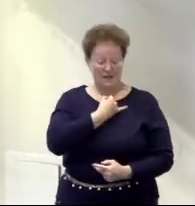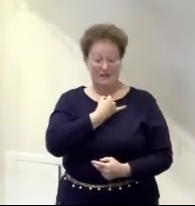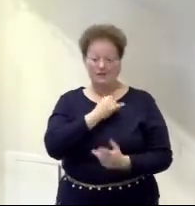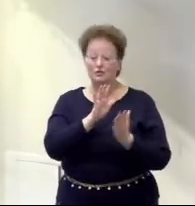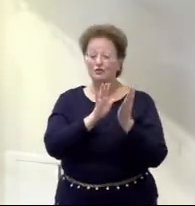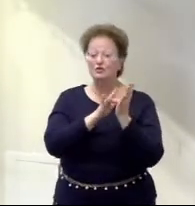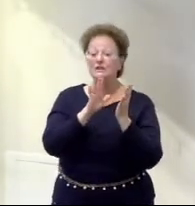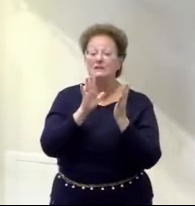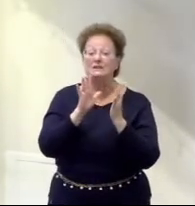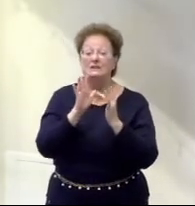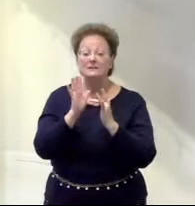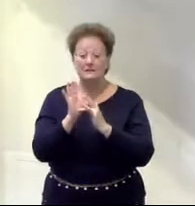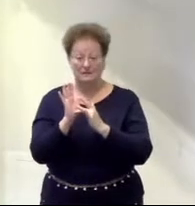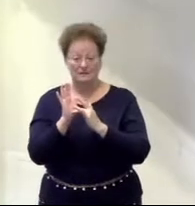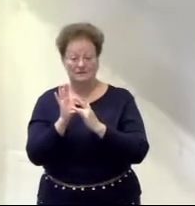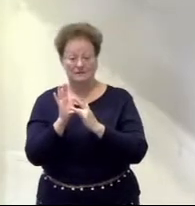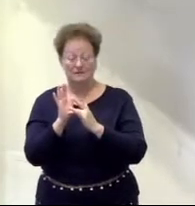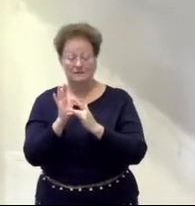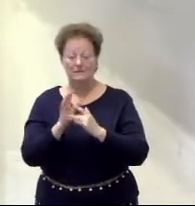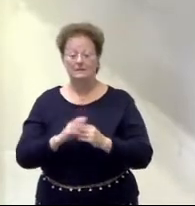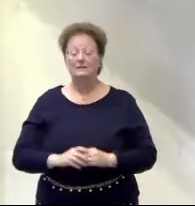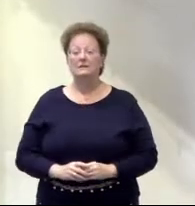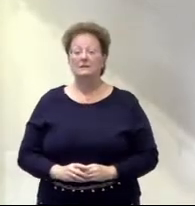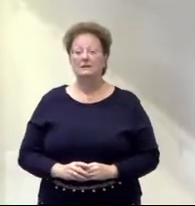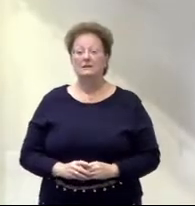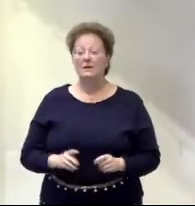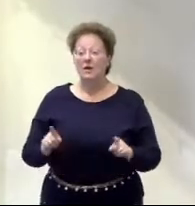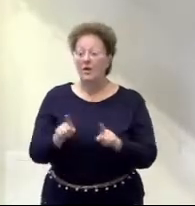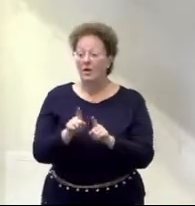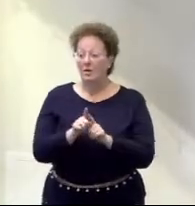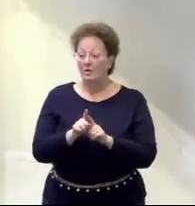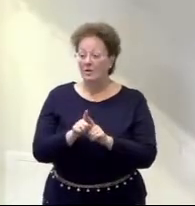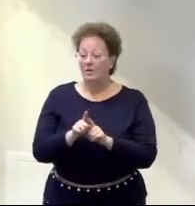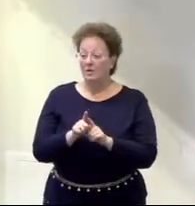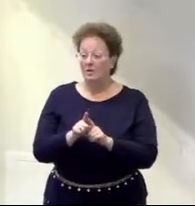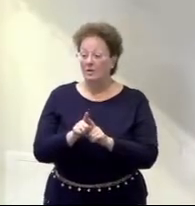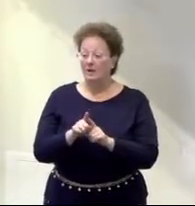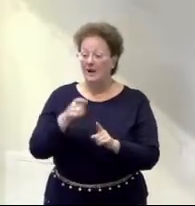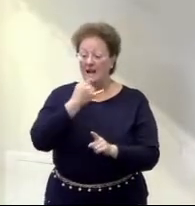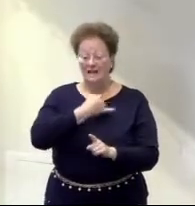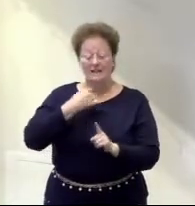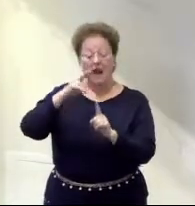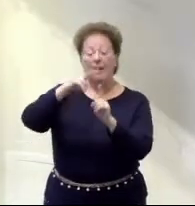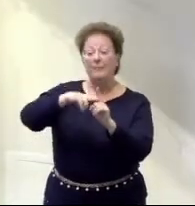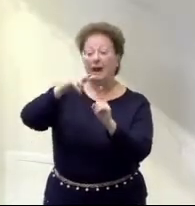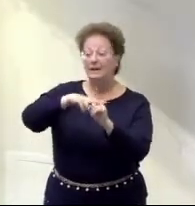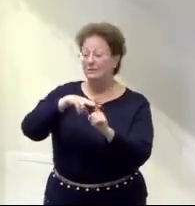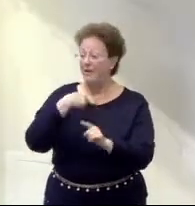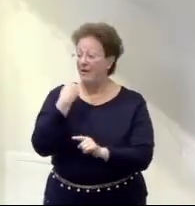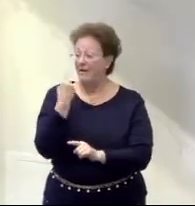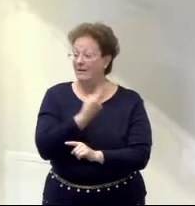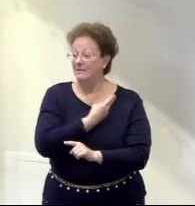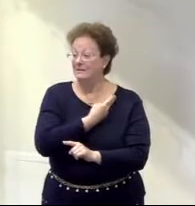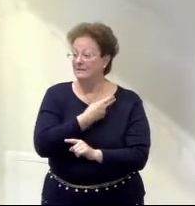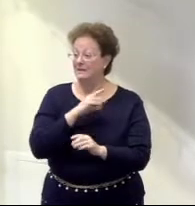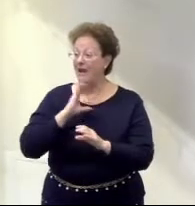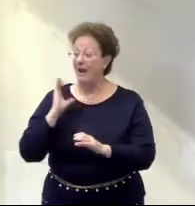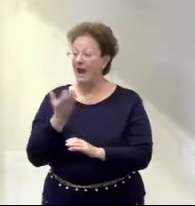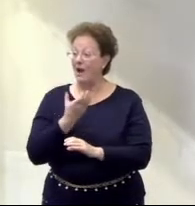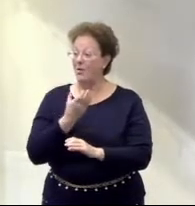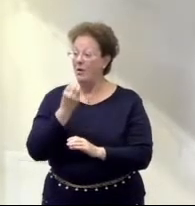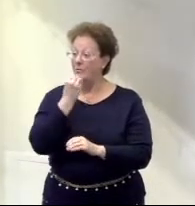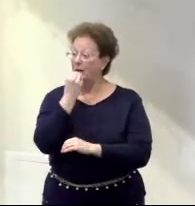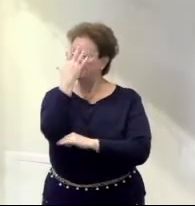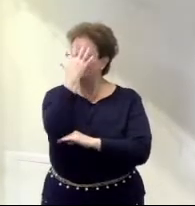being unwrapped, but we also see our own identity being unwrapped in our own baptism. Now,